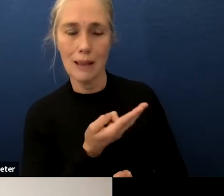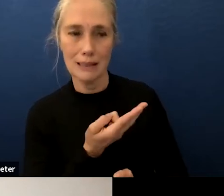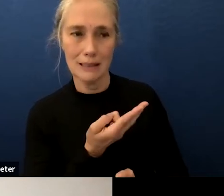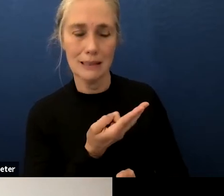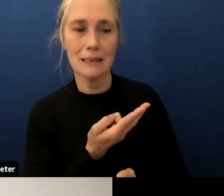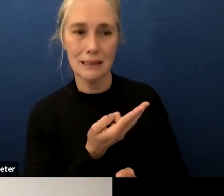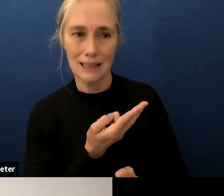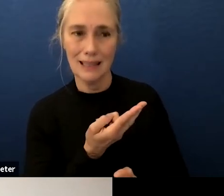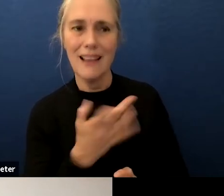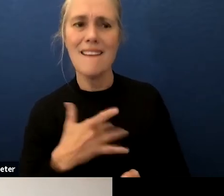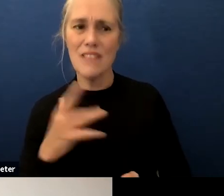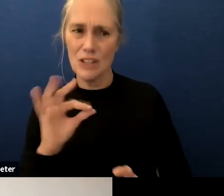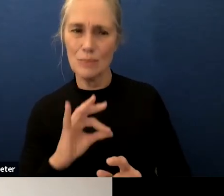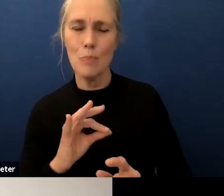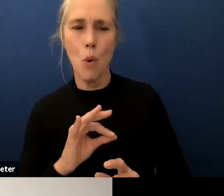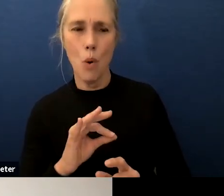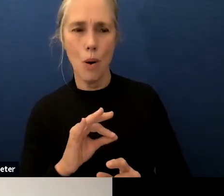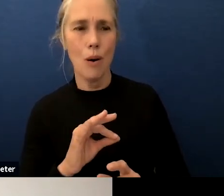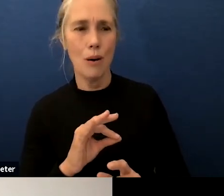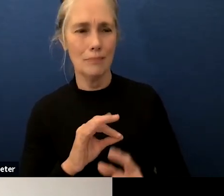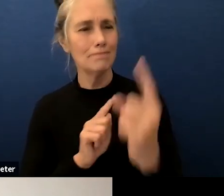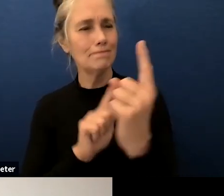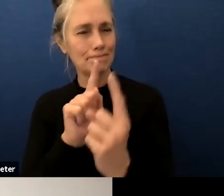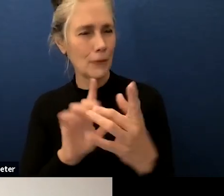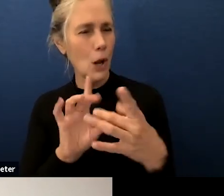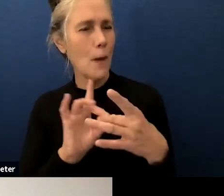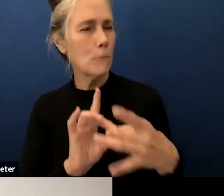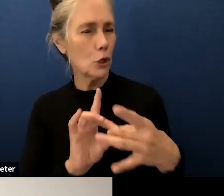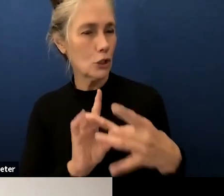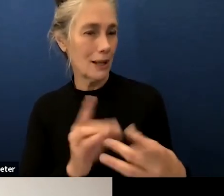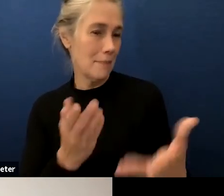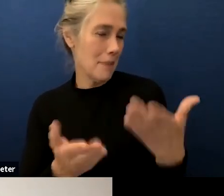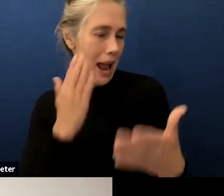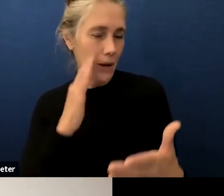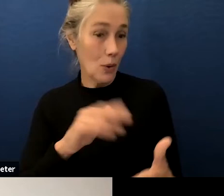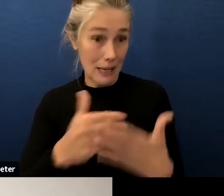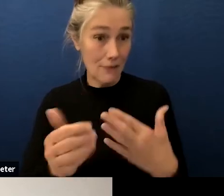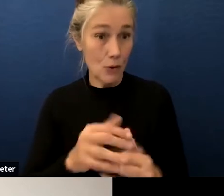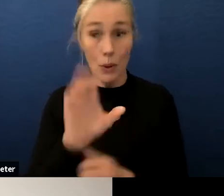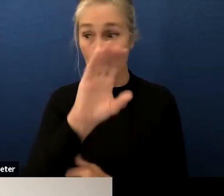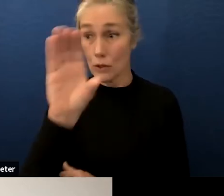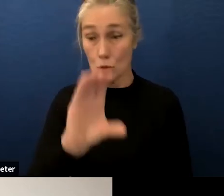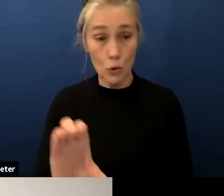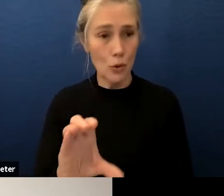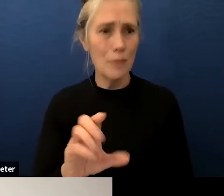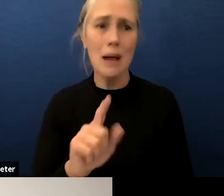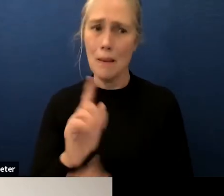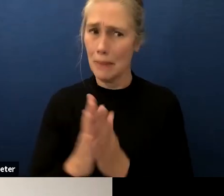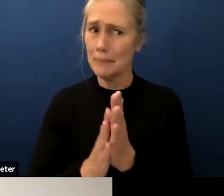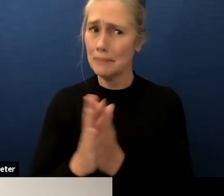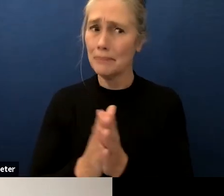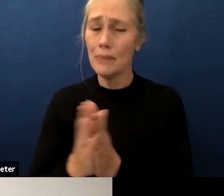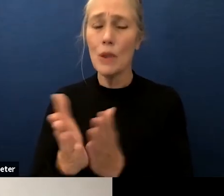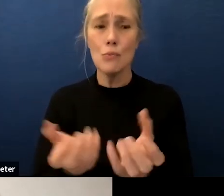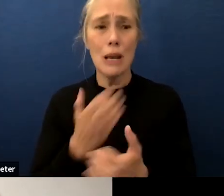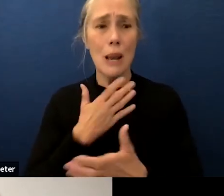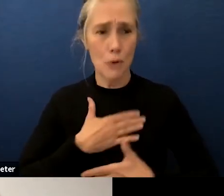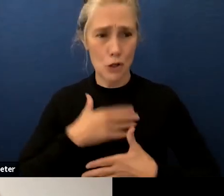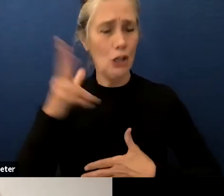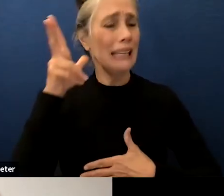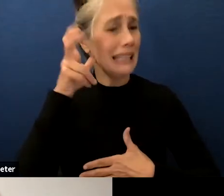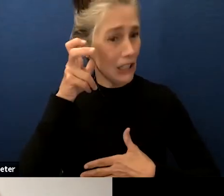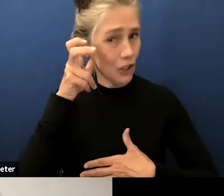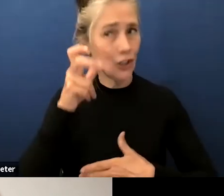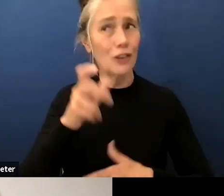personal contact we you know in this case it may be zoom but if we could just kind of get back to that really hear i really appreciate hearing from them